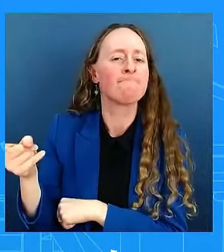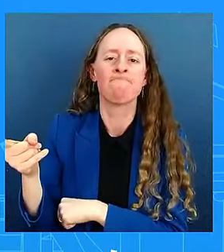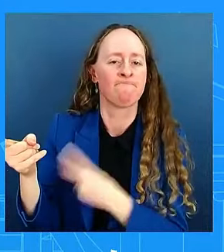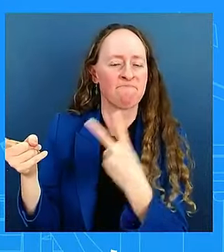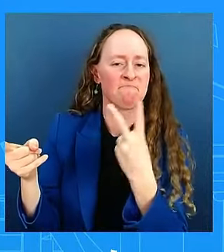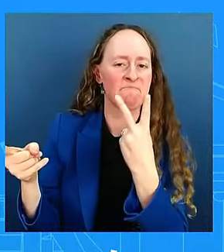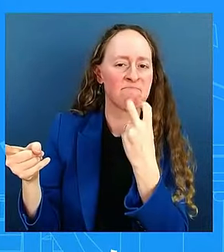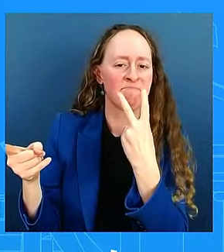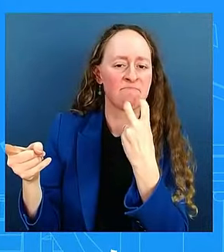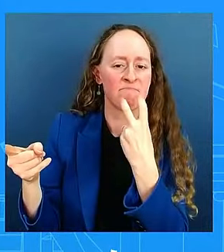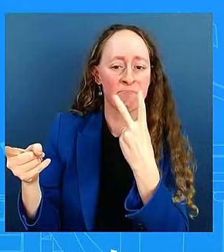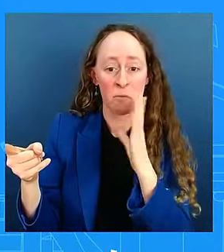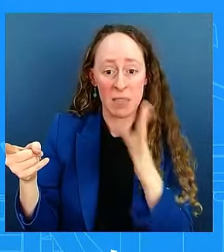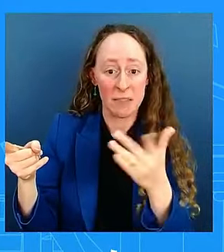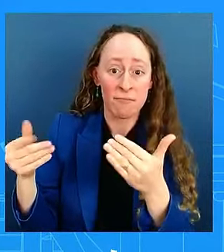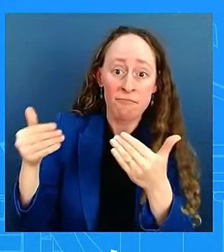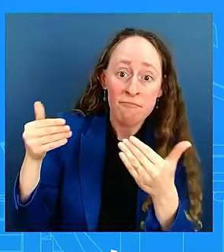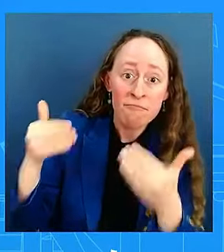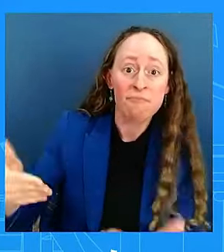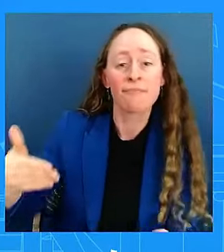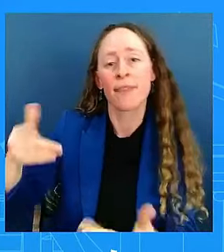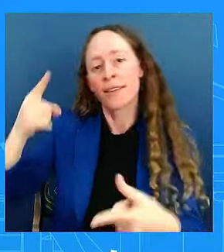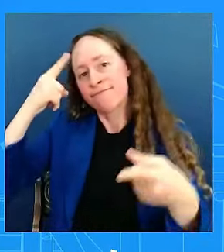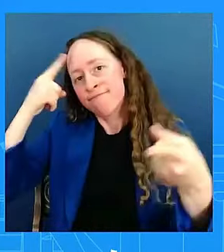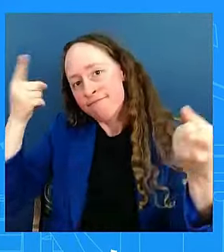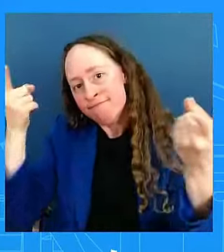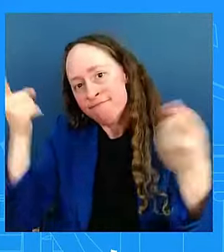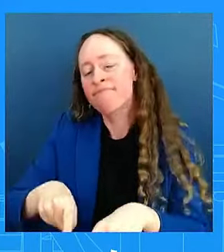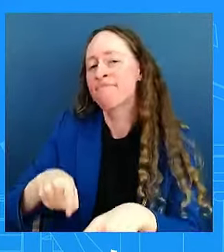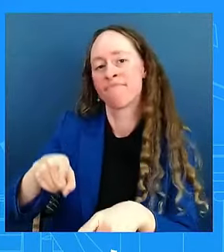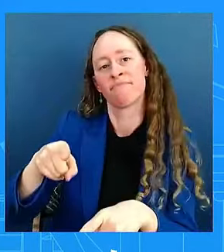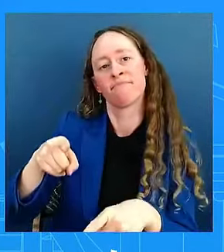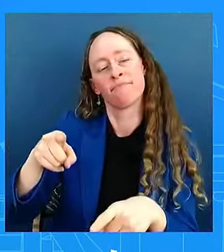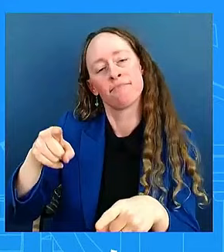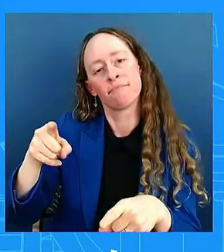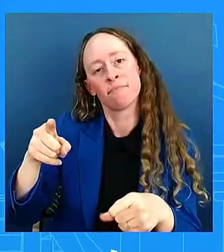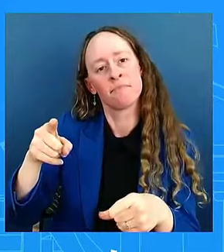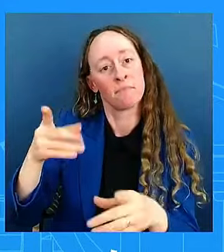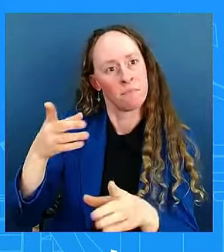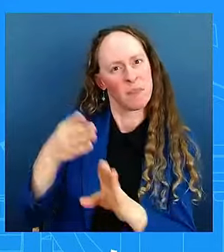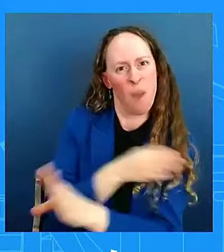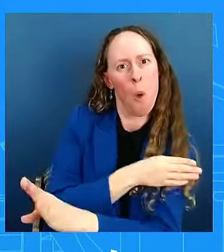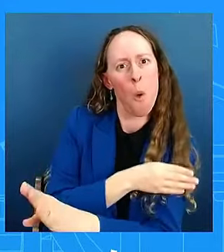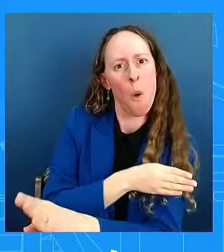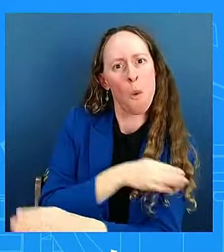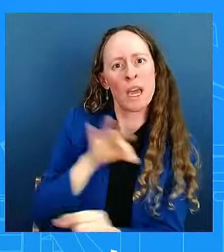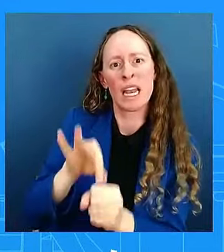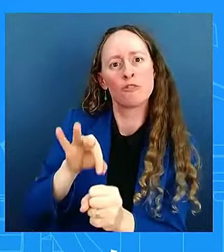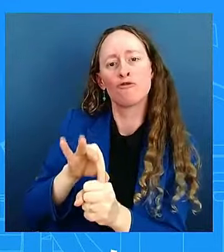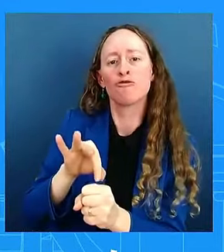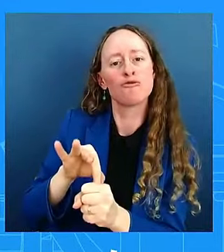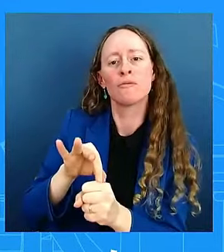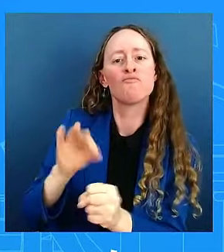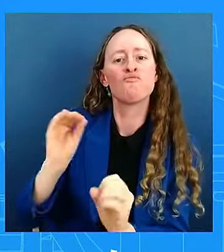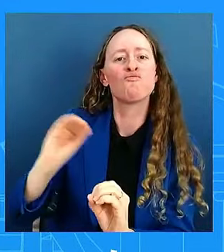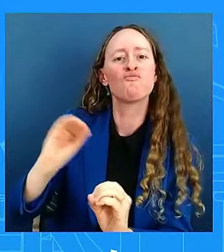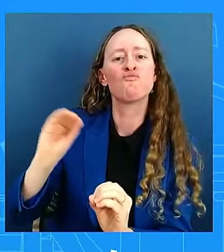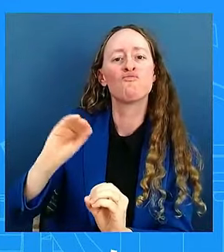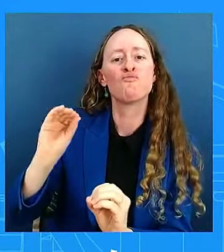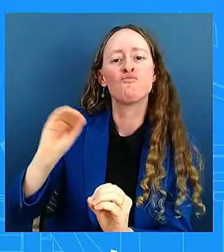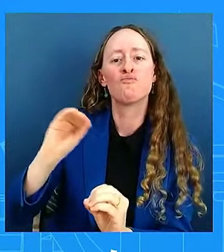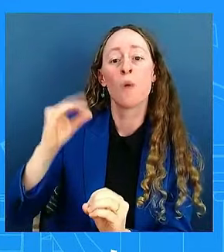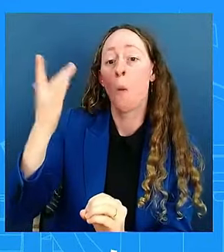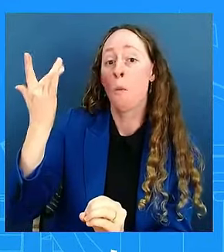calling for for so long, potentially to try to influence the result. Do you agree? Do you have any worries